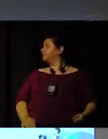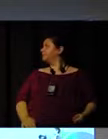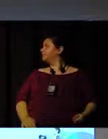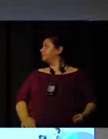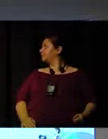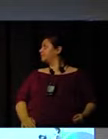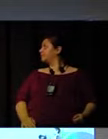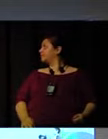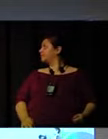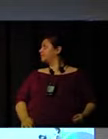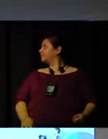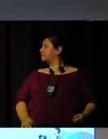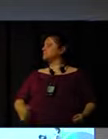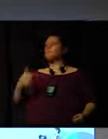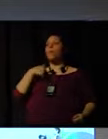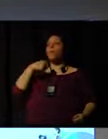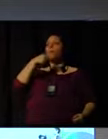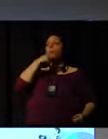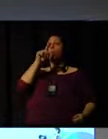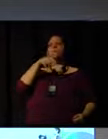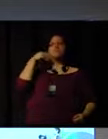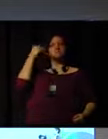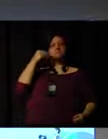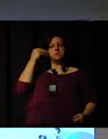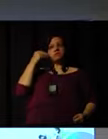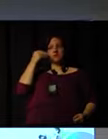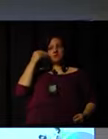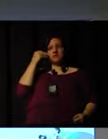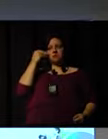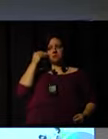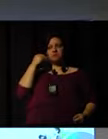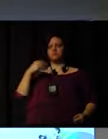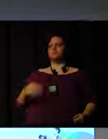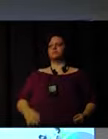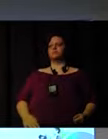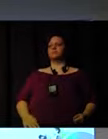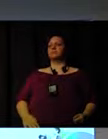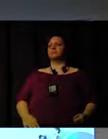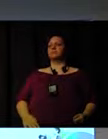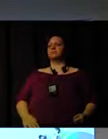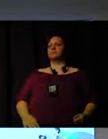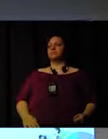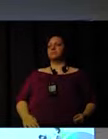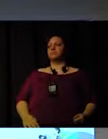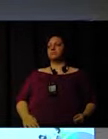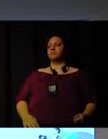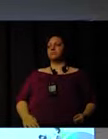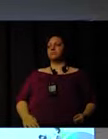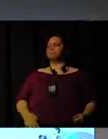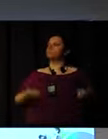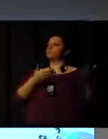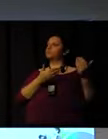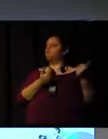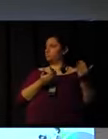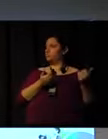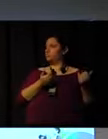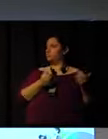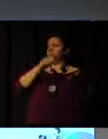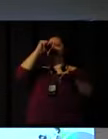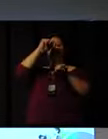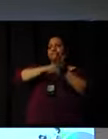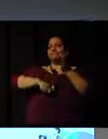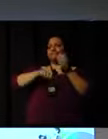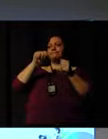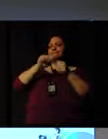In regards to the question, I did not have the experience. We don't work